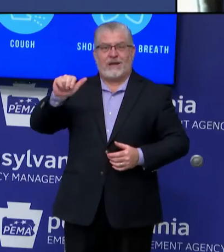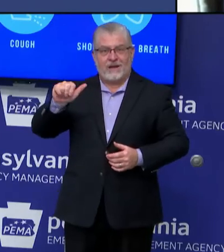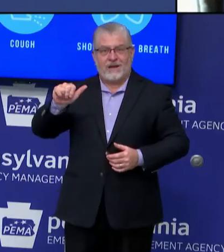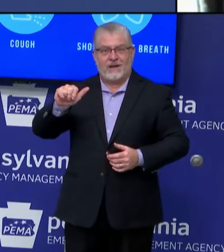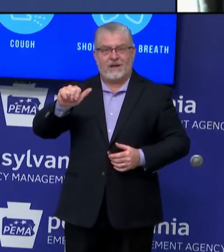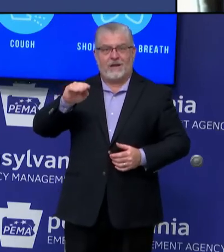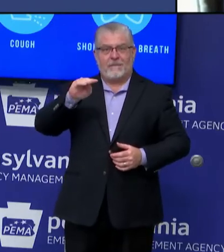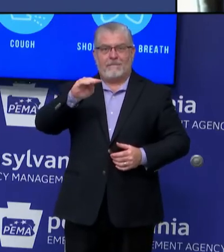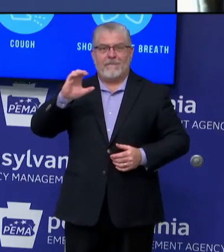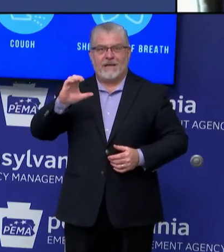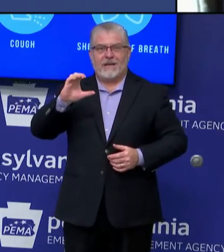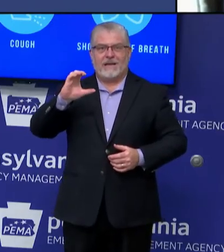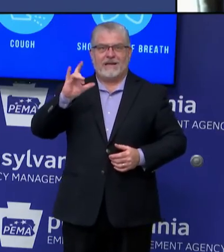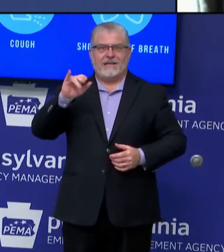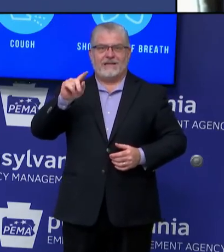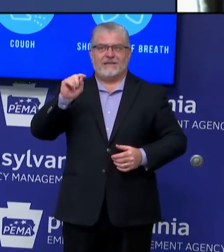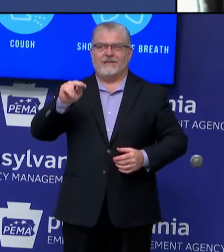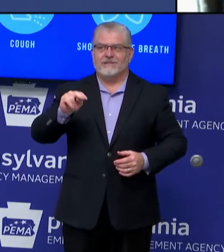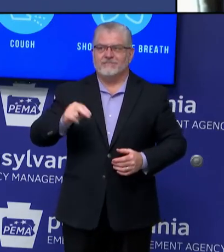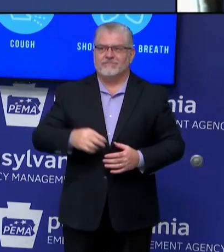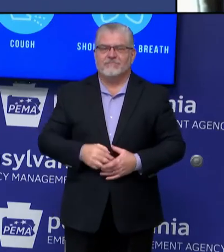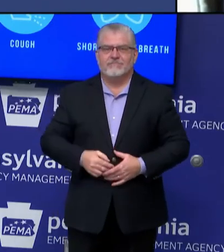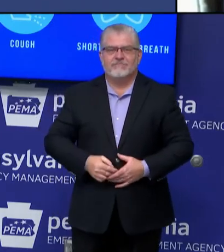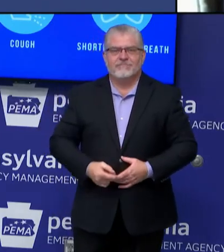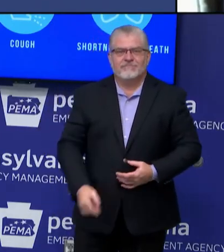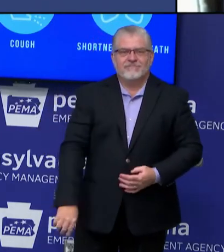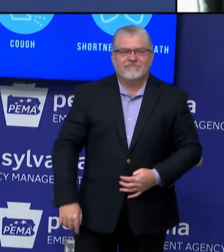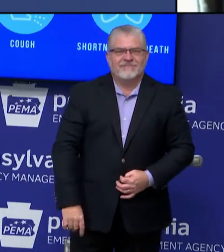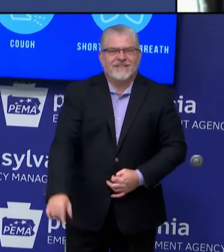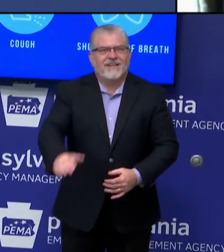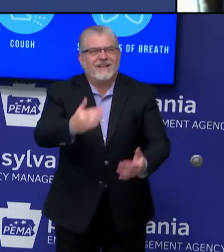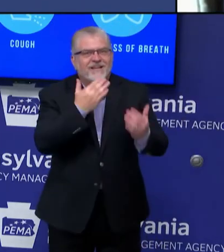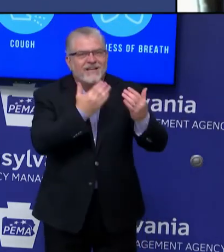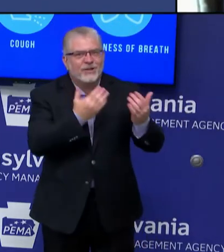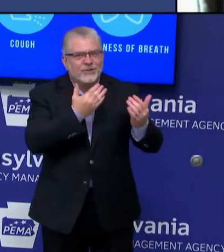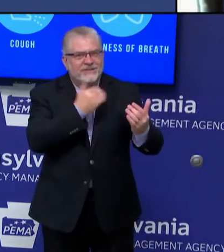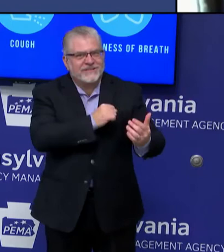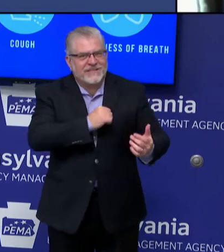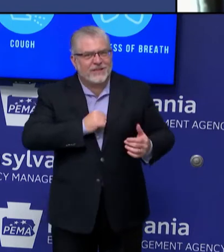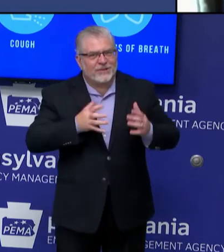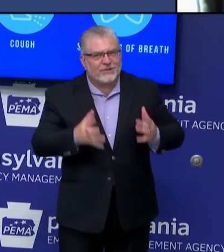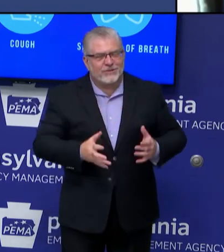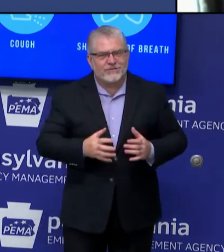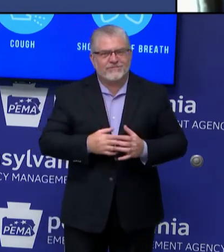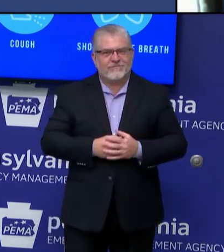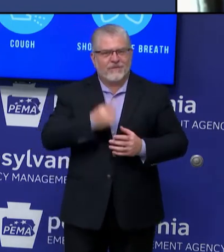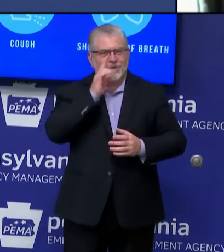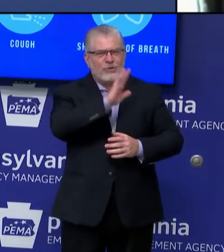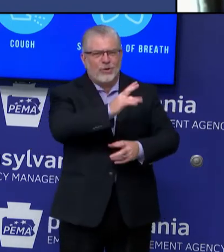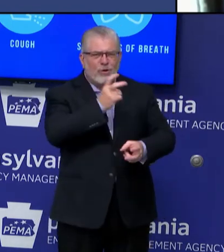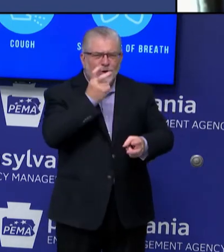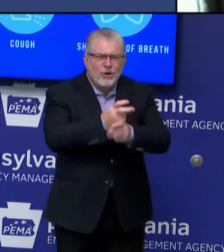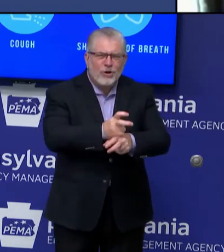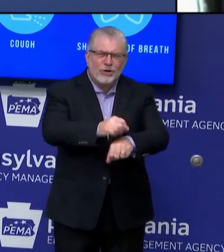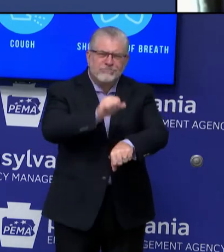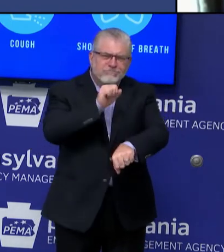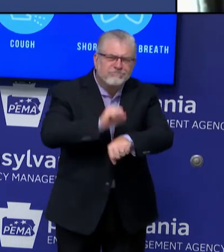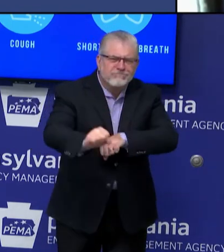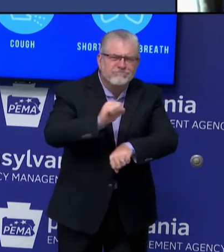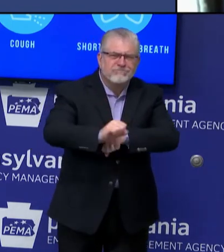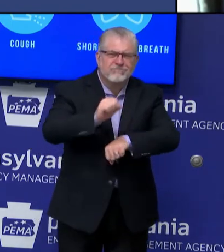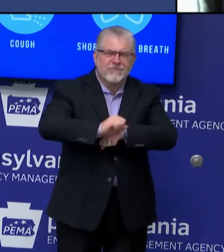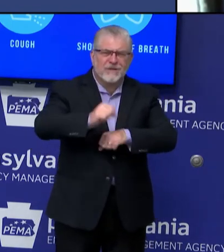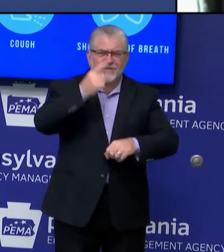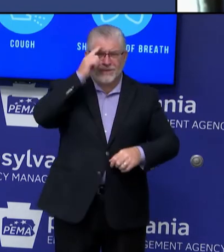Thank you, Senator Williams, for your hard work for our combined neighbors in Eastwick, Southwest Philly, Delaware